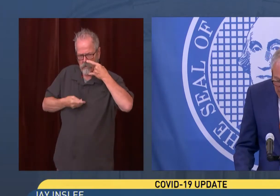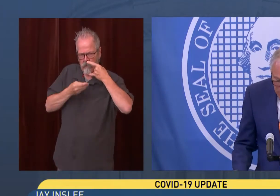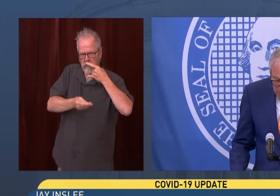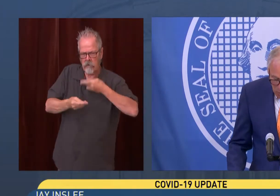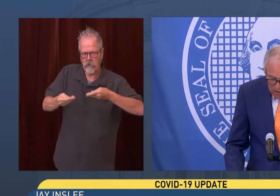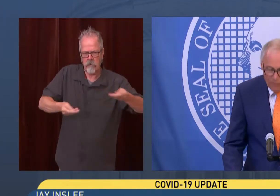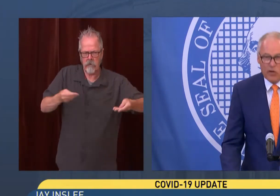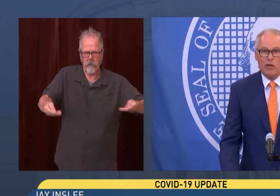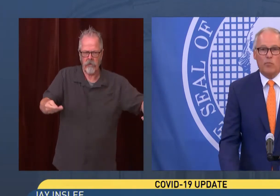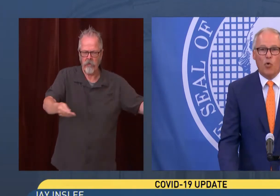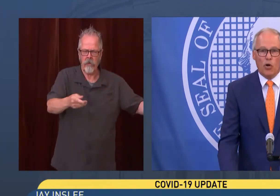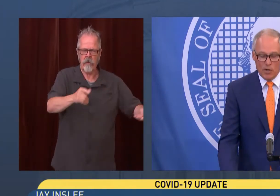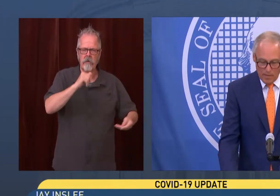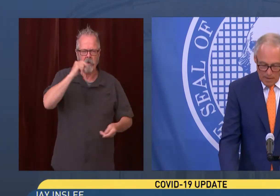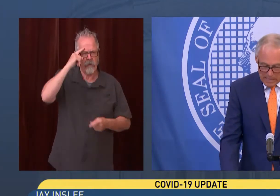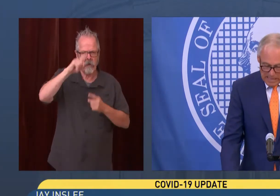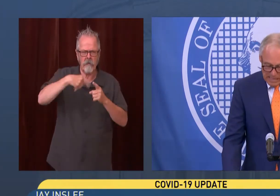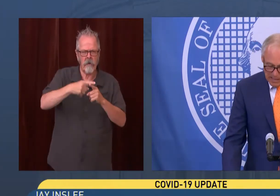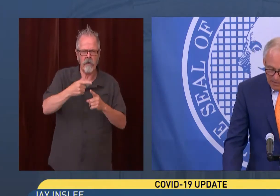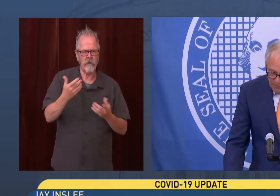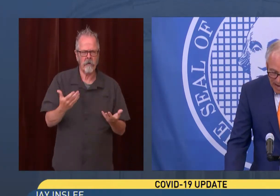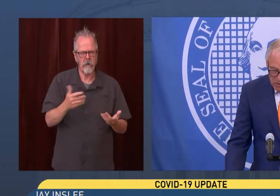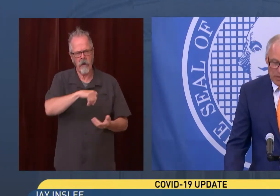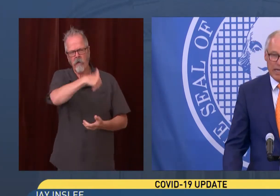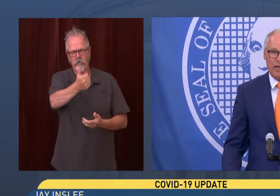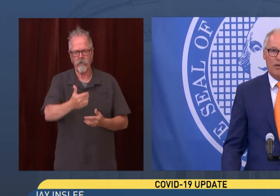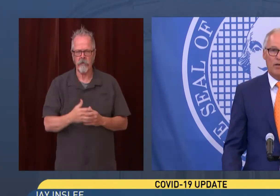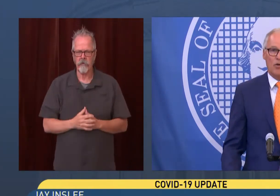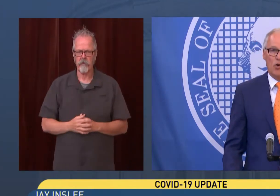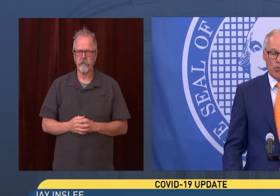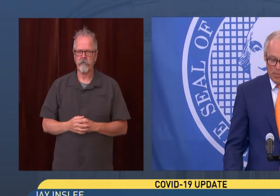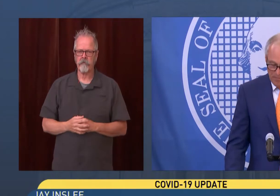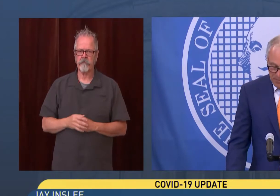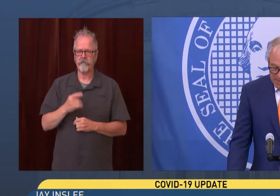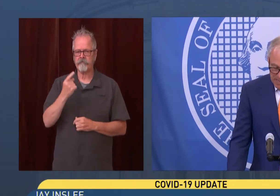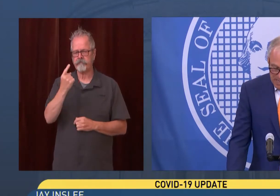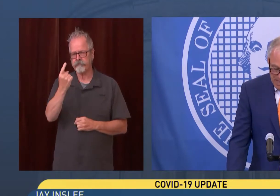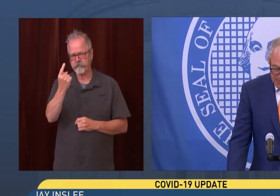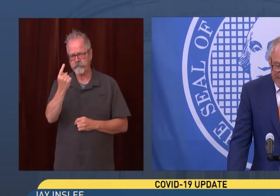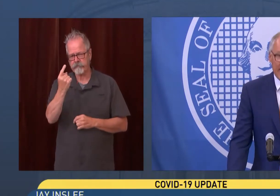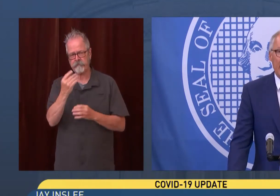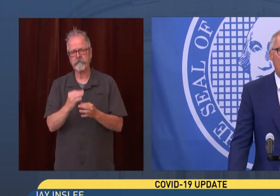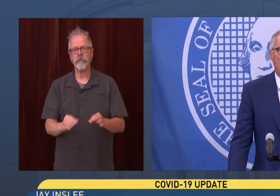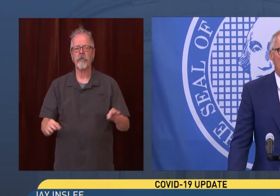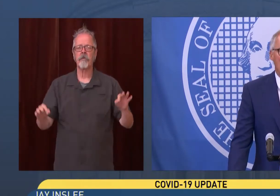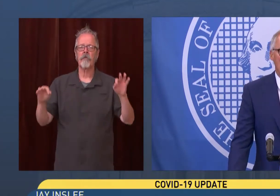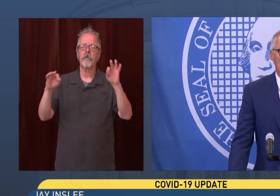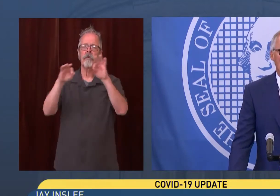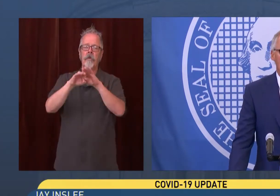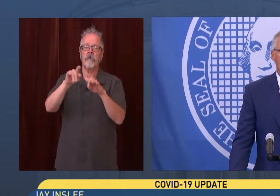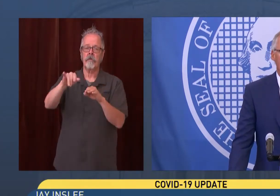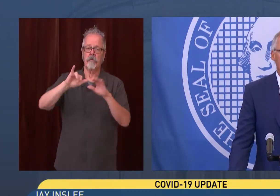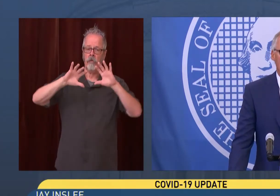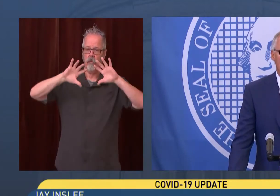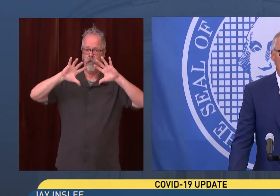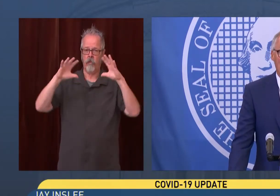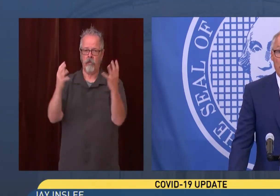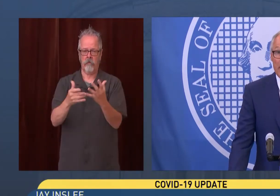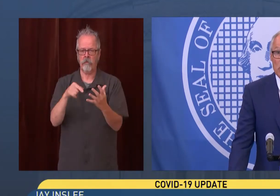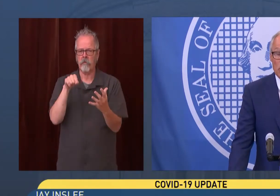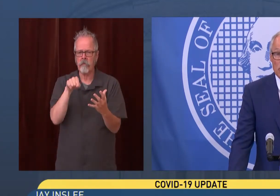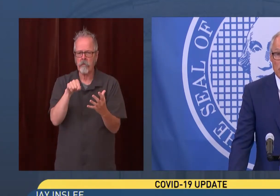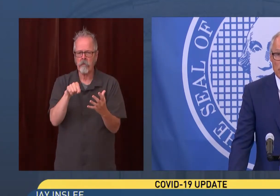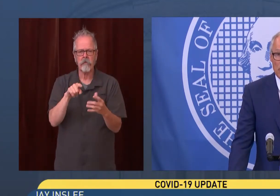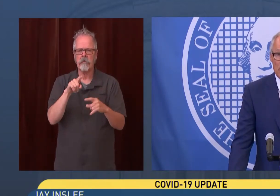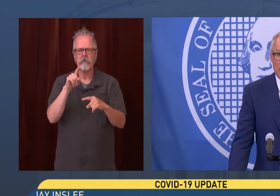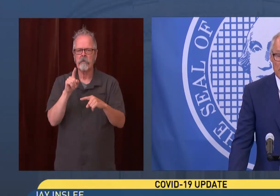Now, there's one very important unvaccinated group that cannot use this life-saving tool,